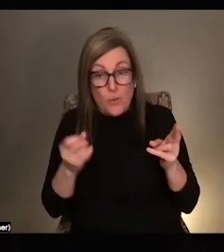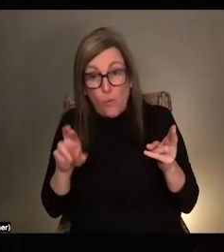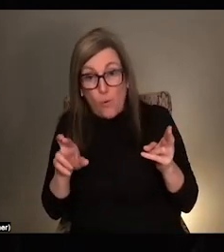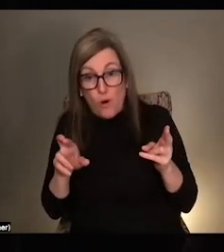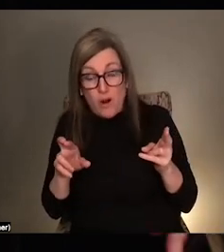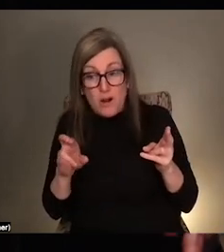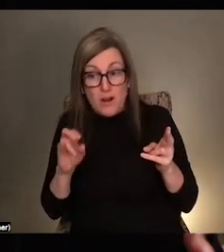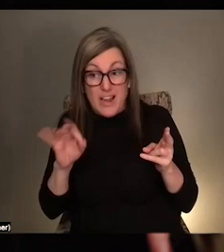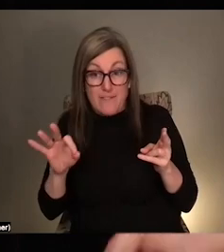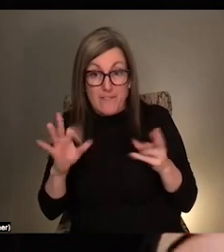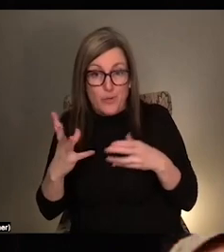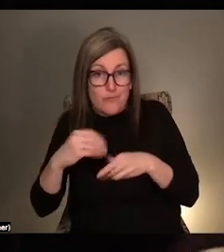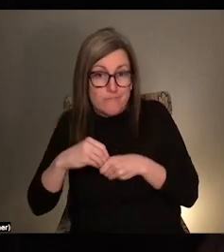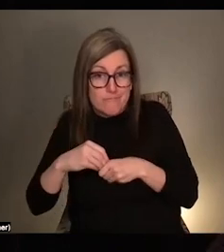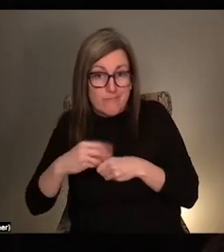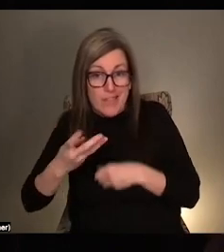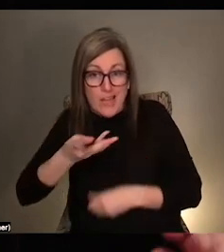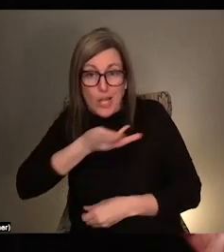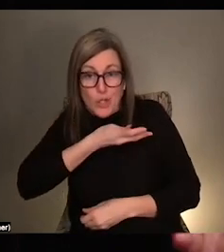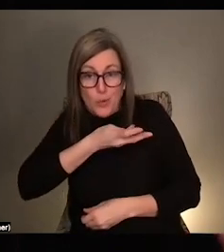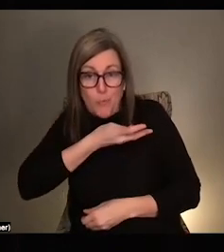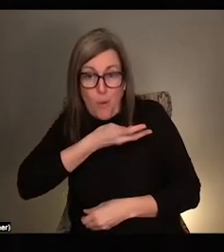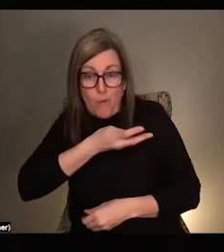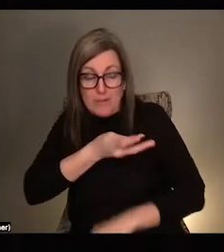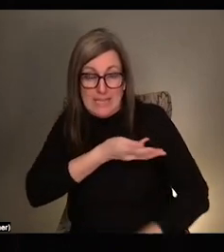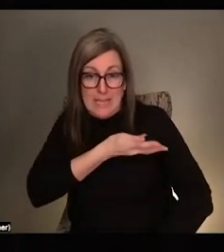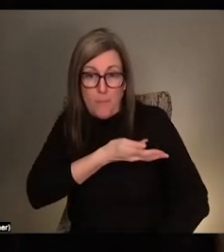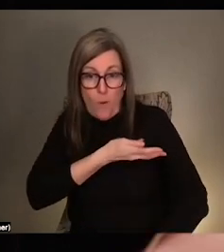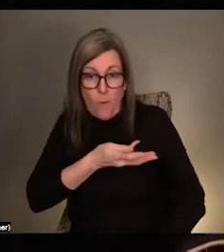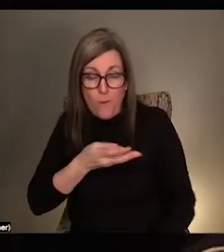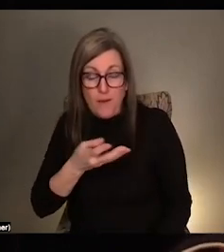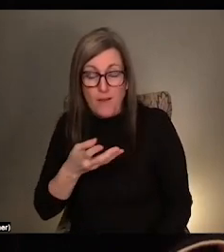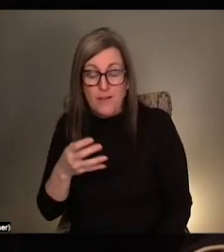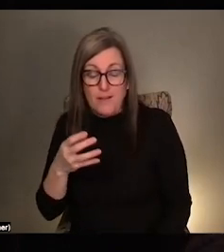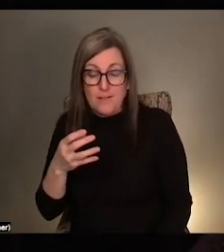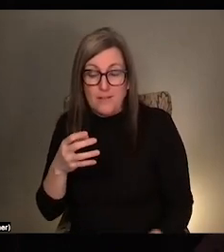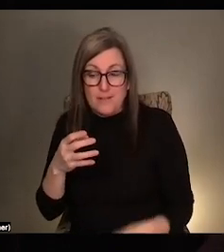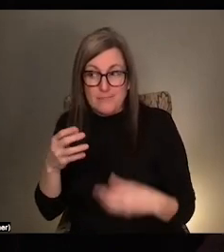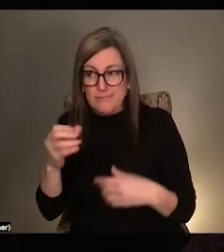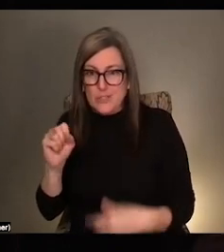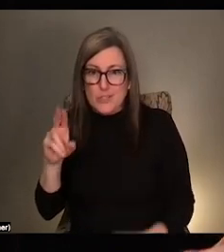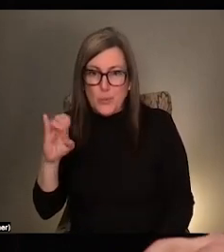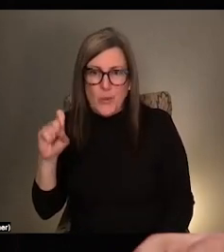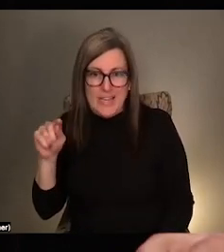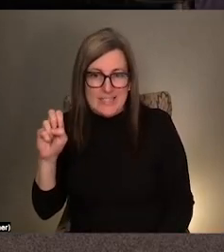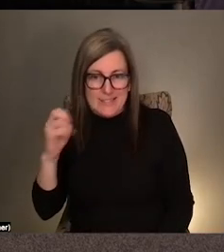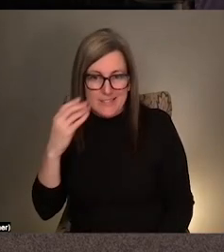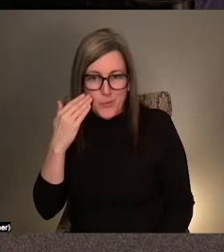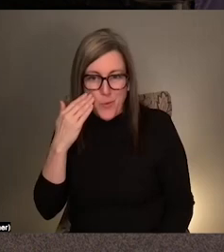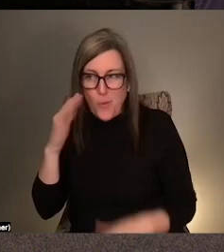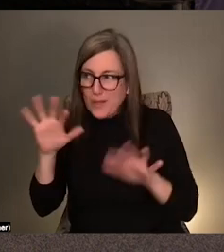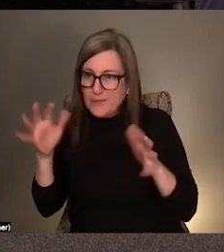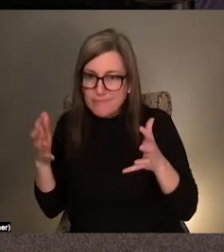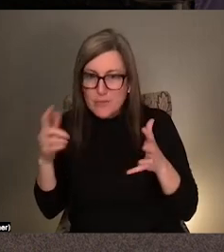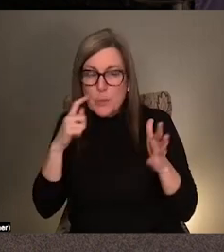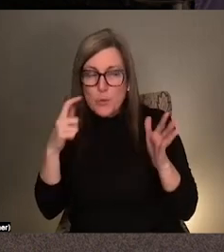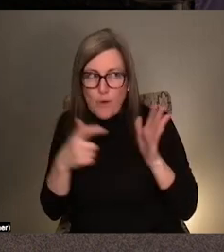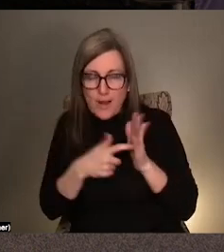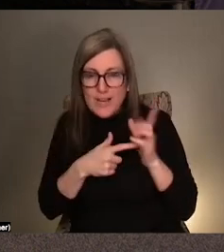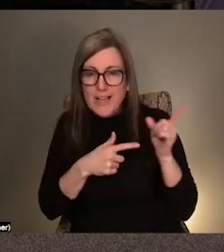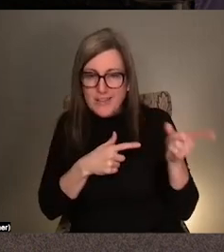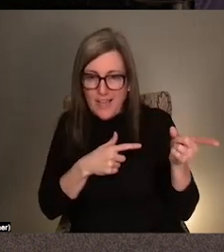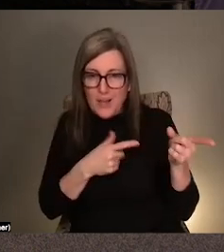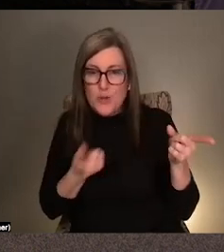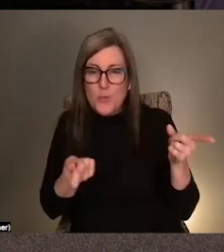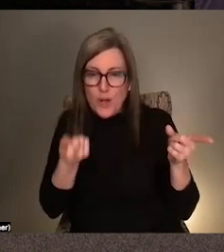you've been in a chemo infusion suite, if you've spent any kind of time in that location, you will recognize the object and you will understand its